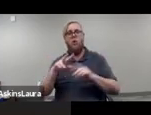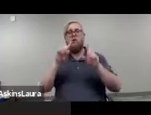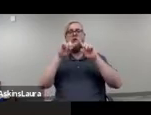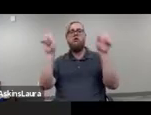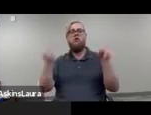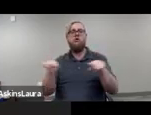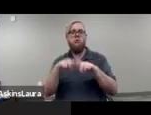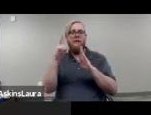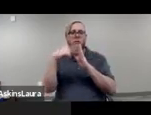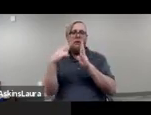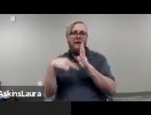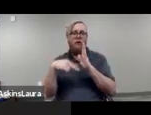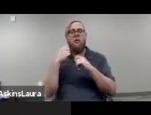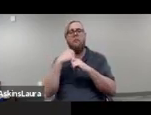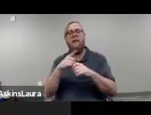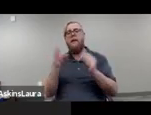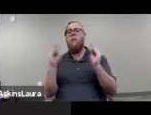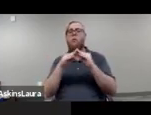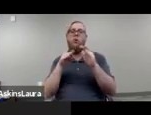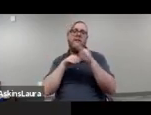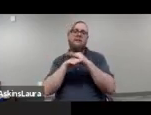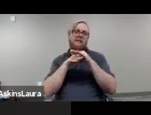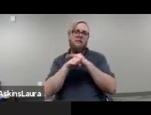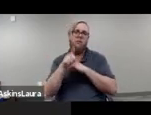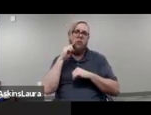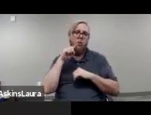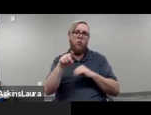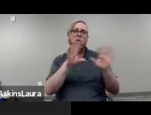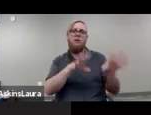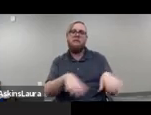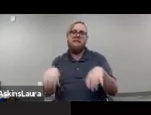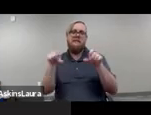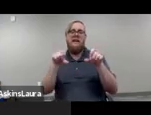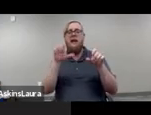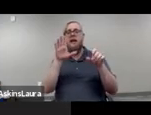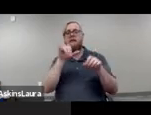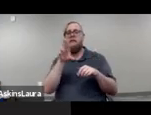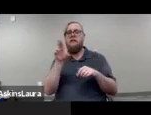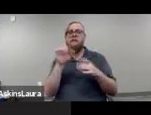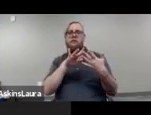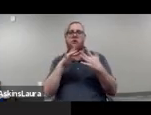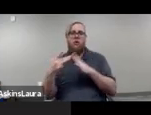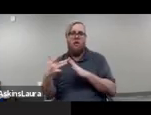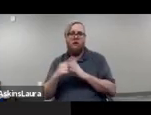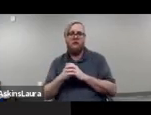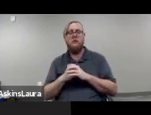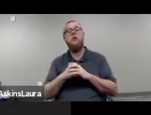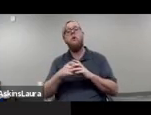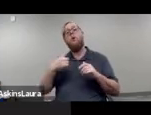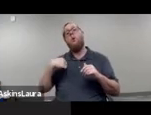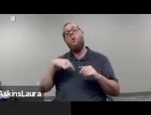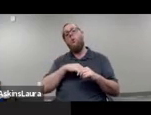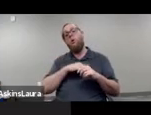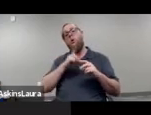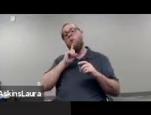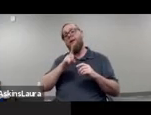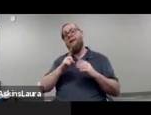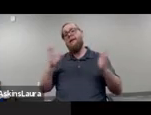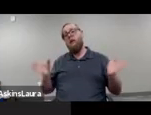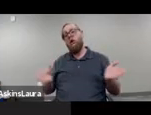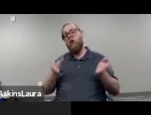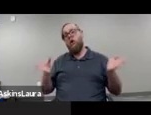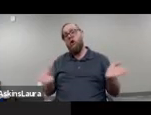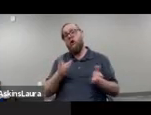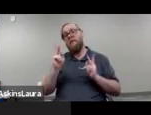technology that'll make it more accessible for you to take the census online. So while we're really pushing for